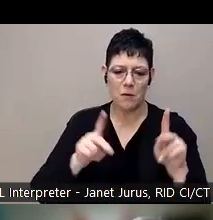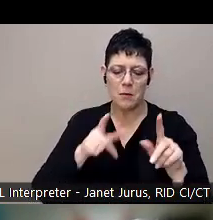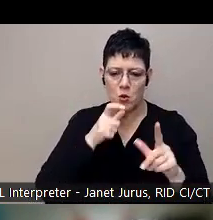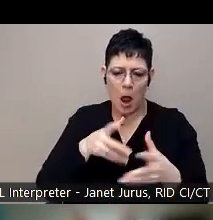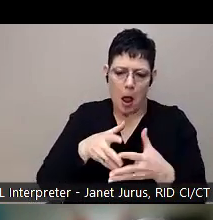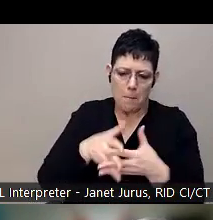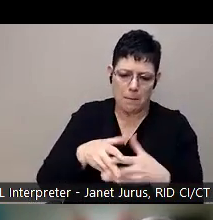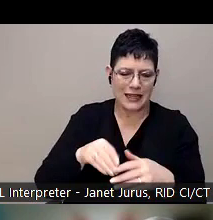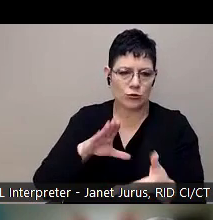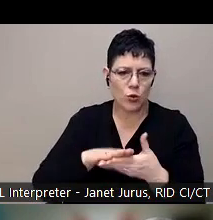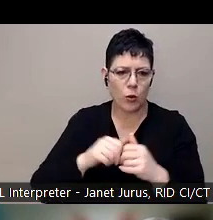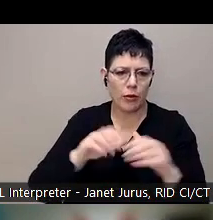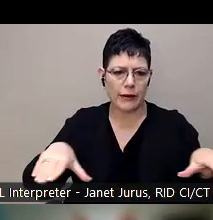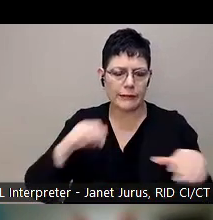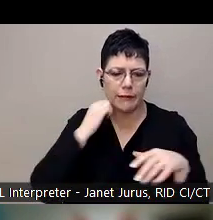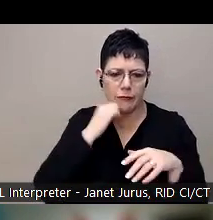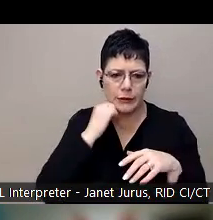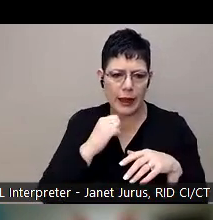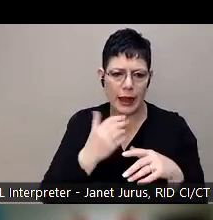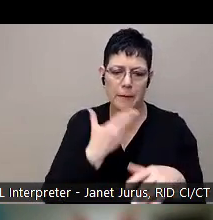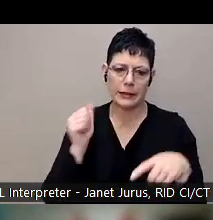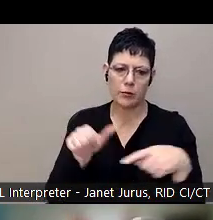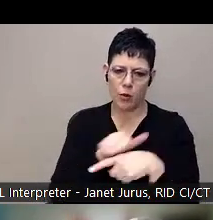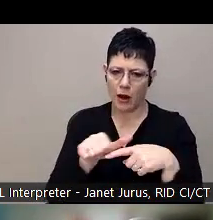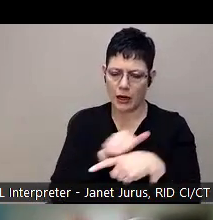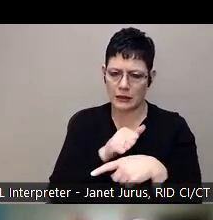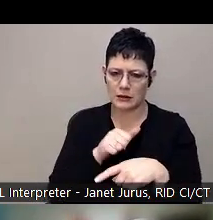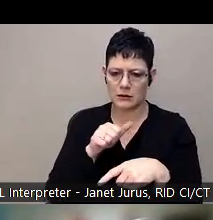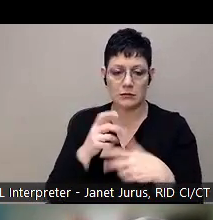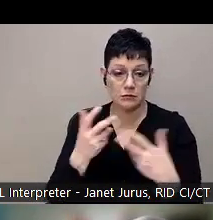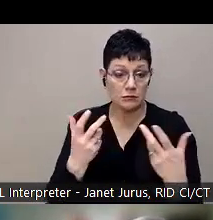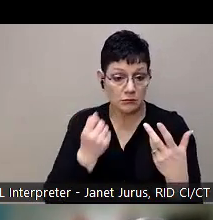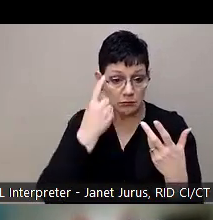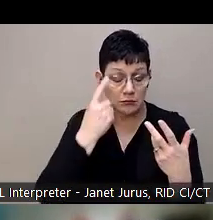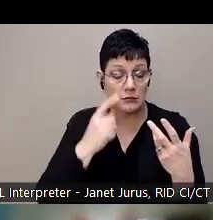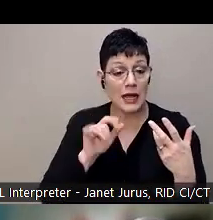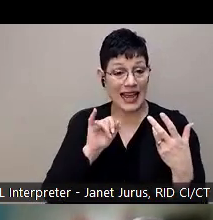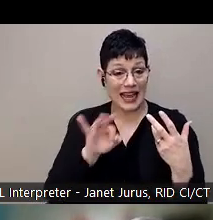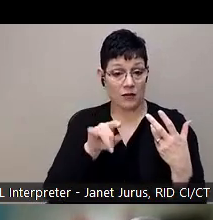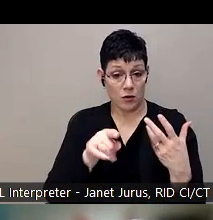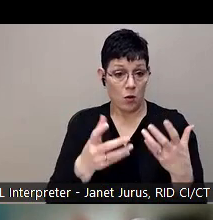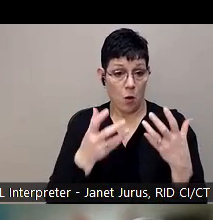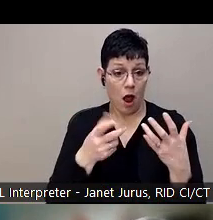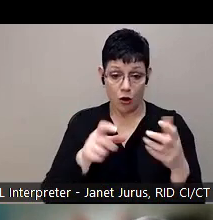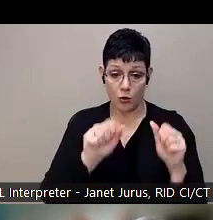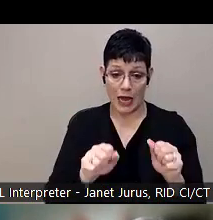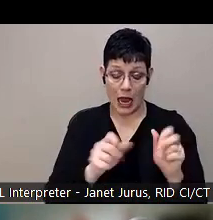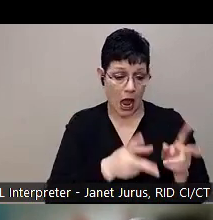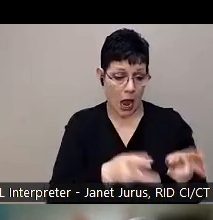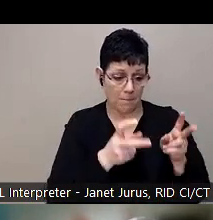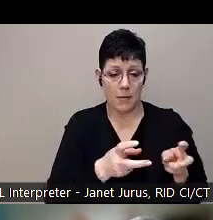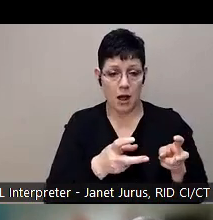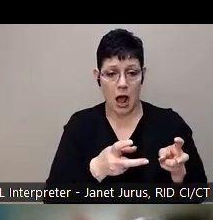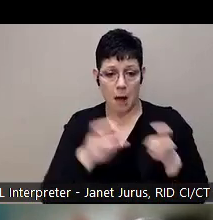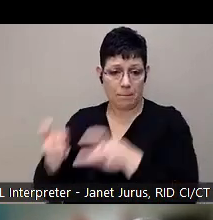with students investing in their lives. The idea is that if you wanted to, you could take some of these ideas